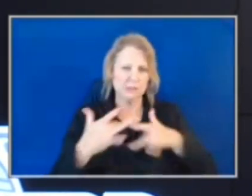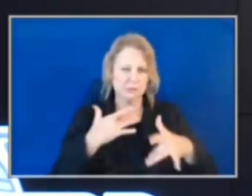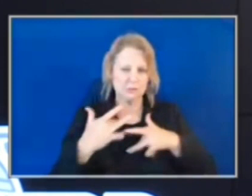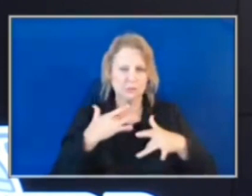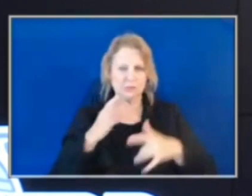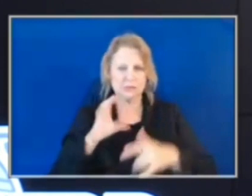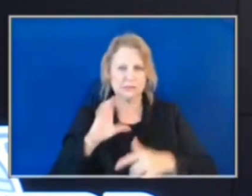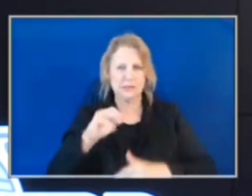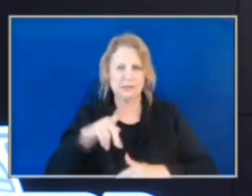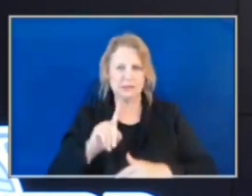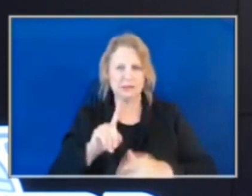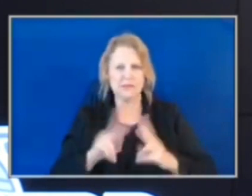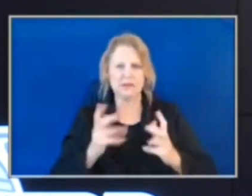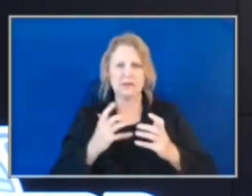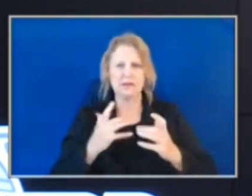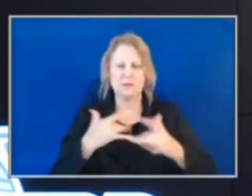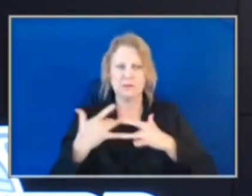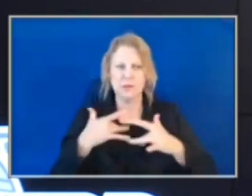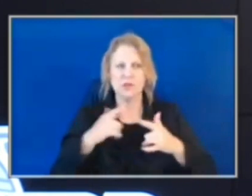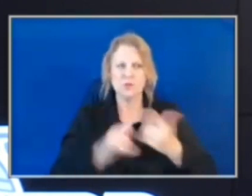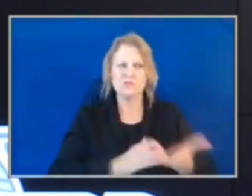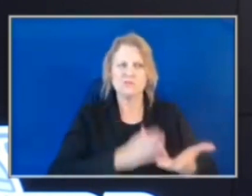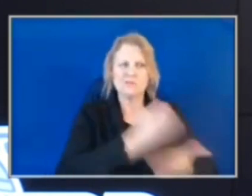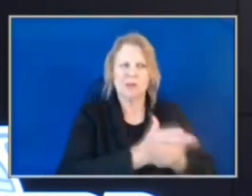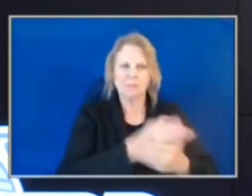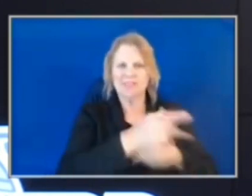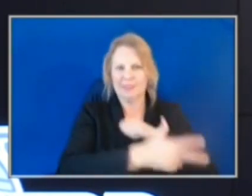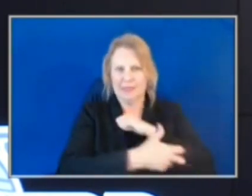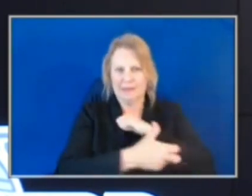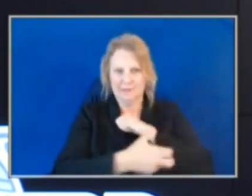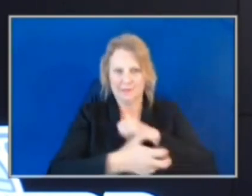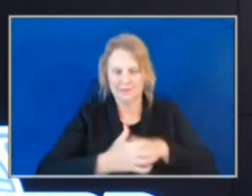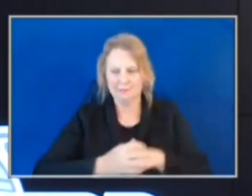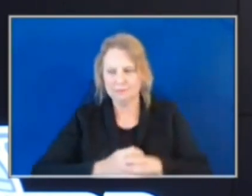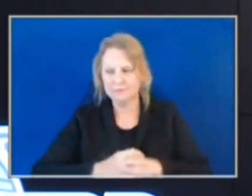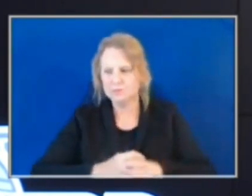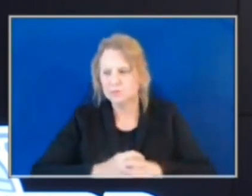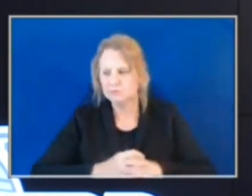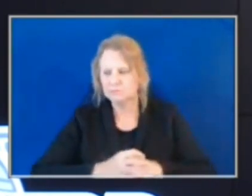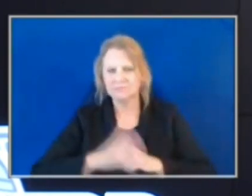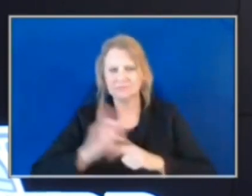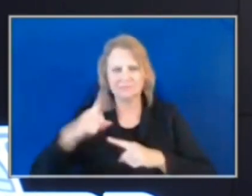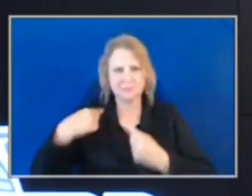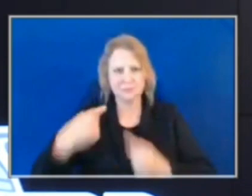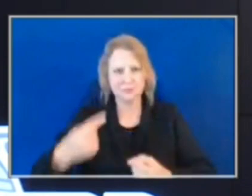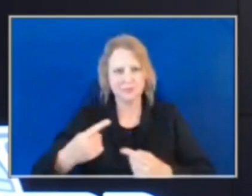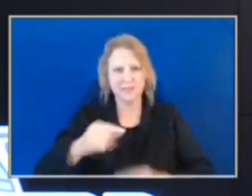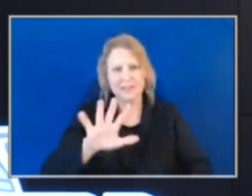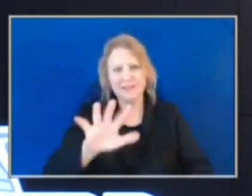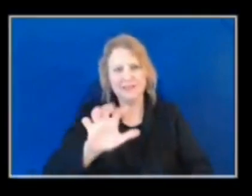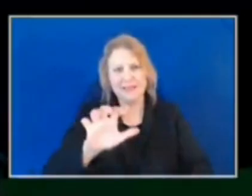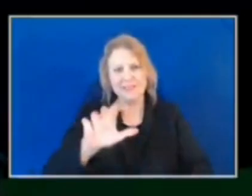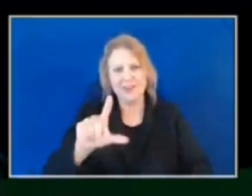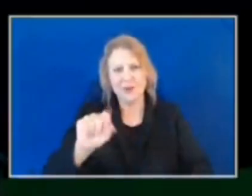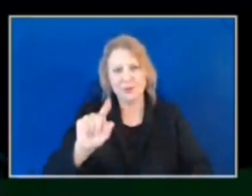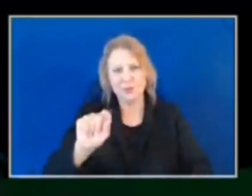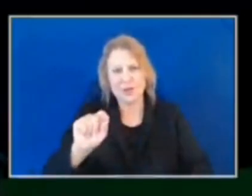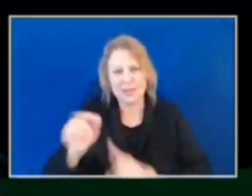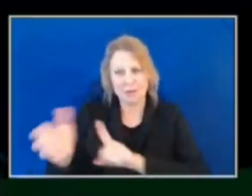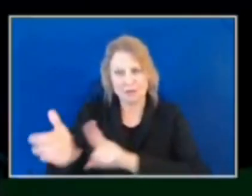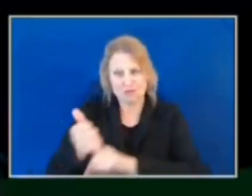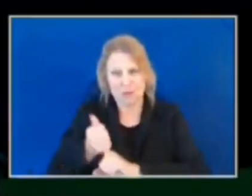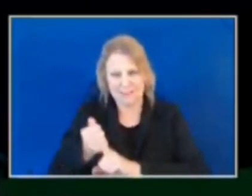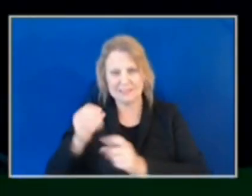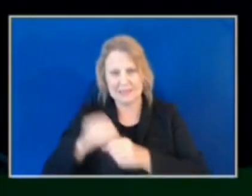when working to stop these thefts. Year-to-date, we have made 520 arrests and auto thefts, which is